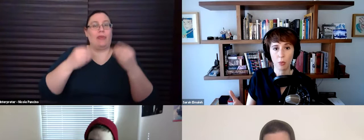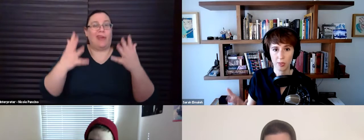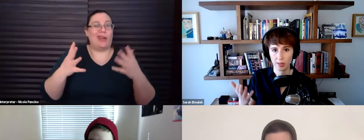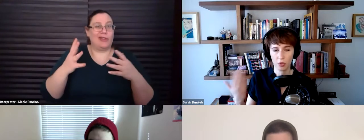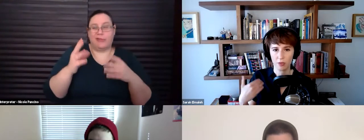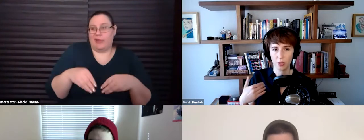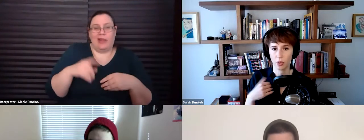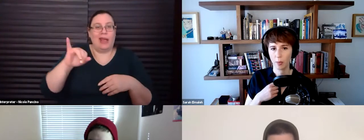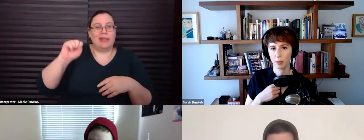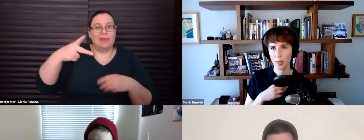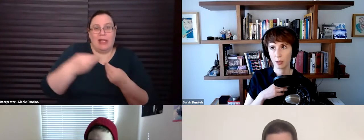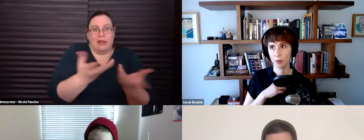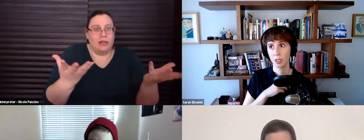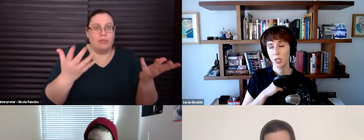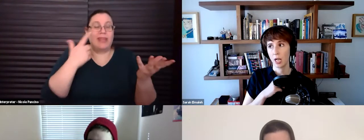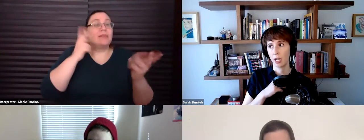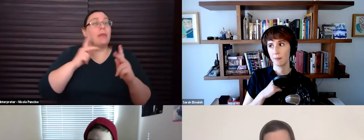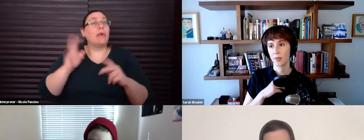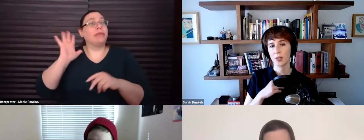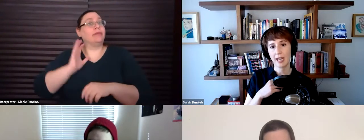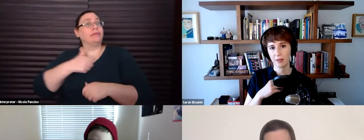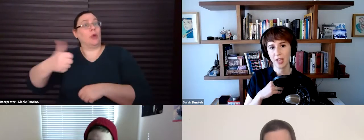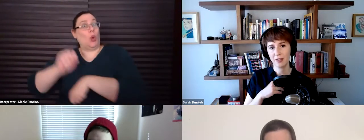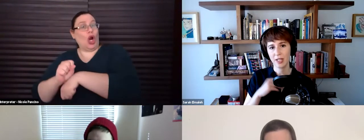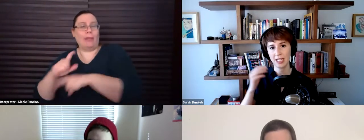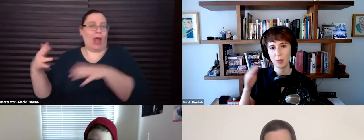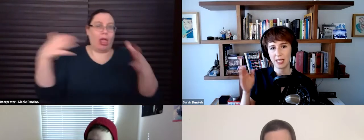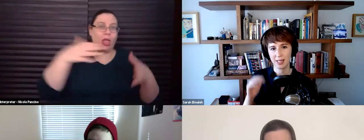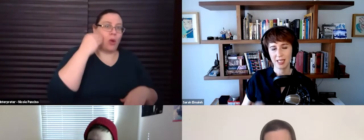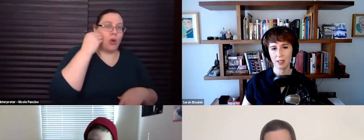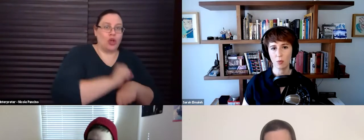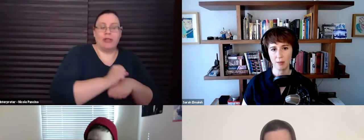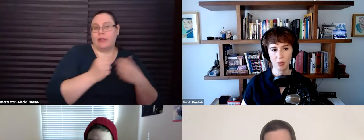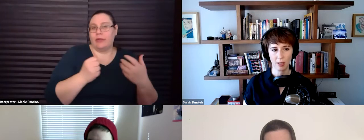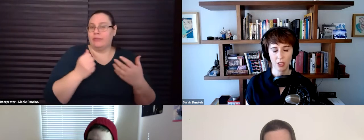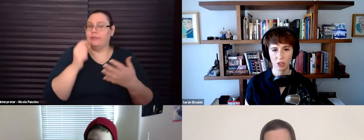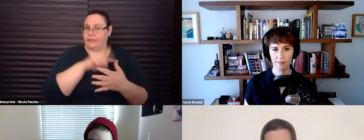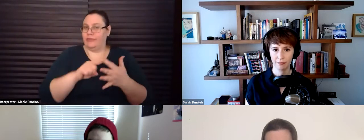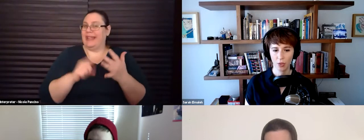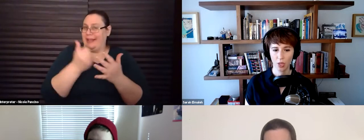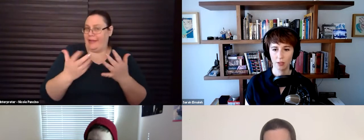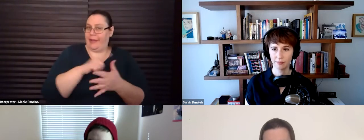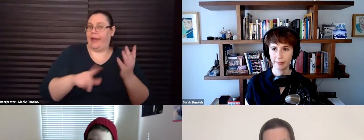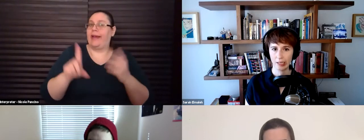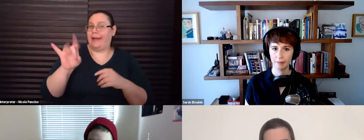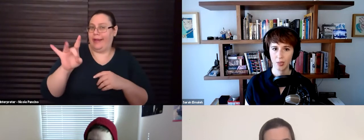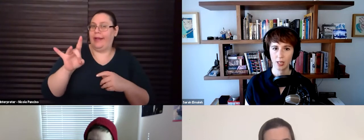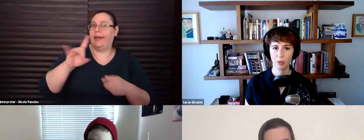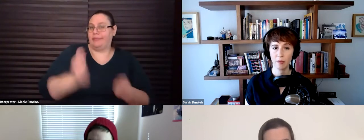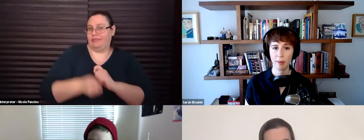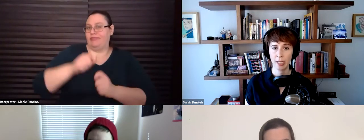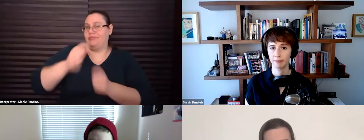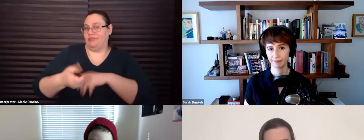because everyone was suddenly shifted to work from home. So, um, so yeah, kind of on each piece I did wind up doing a major overhaul. Um,